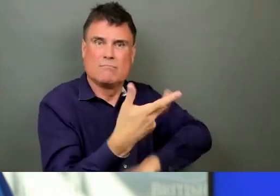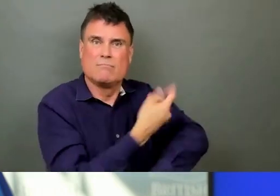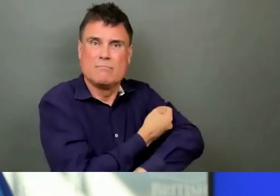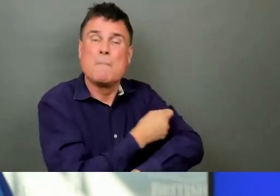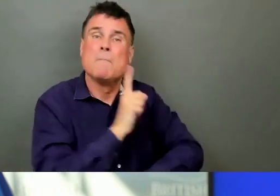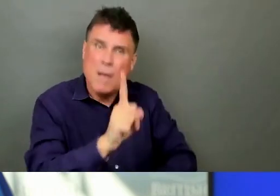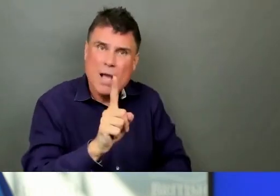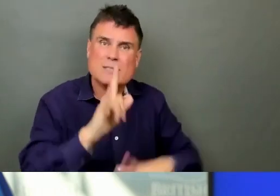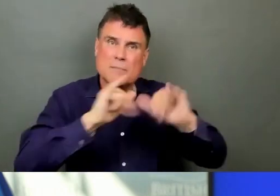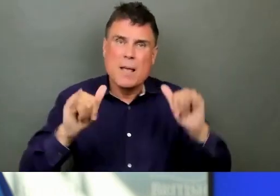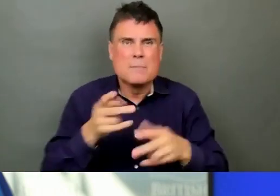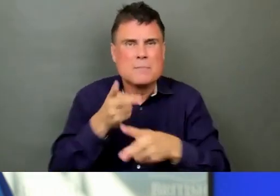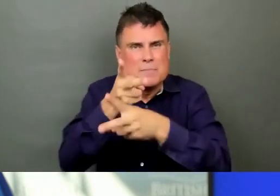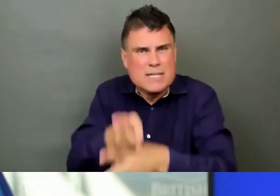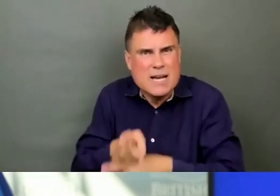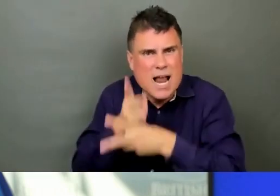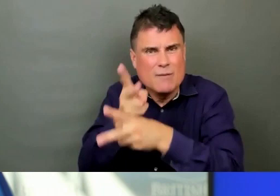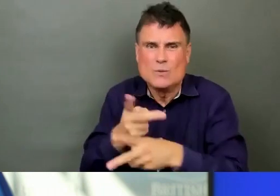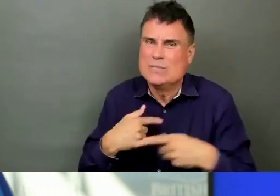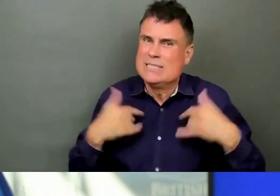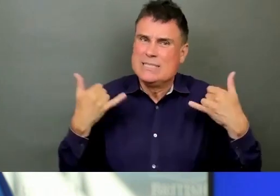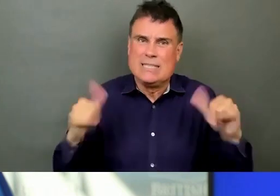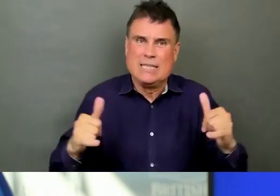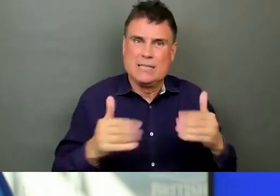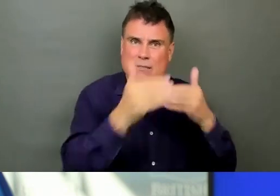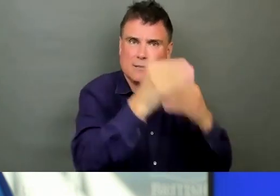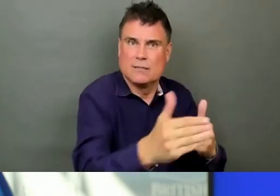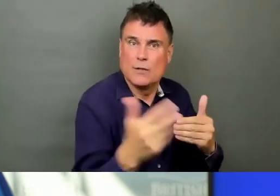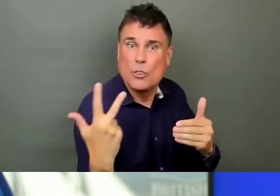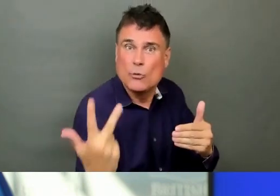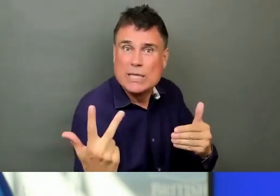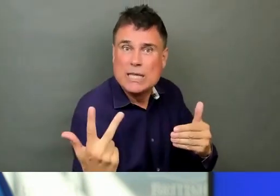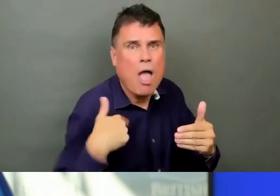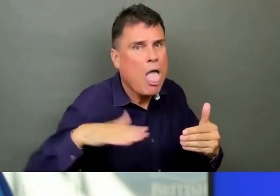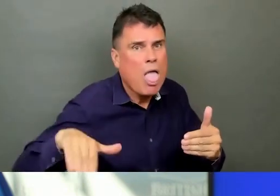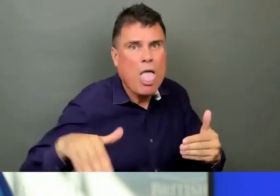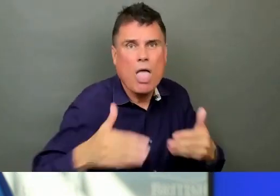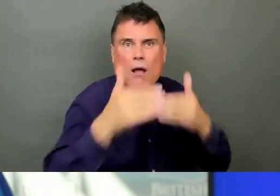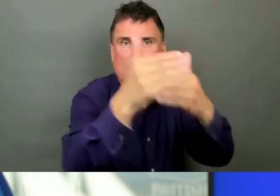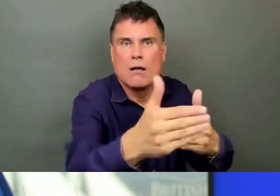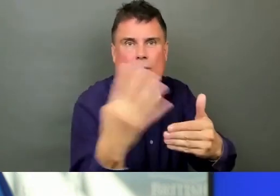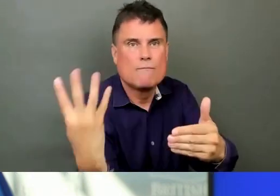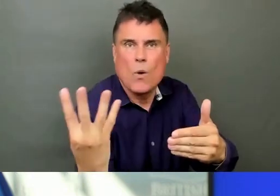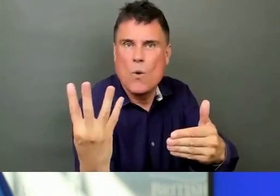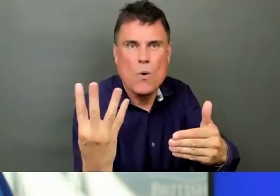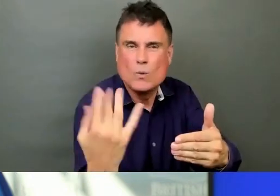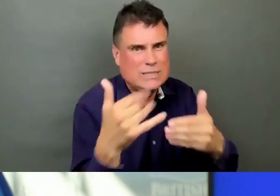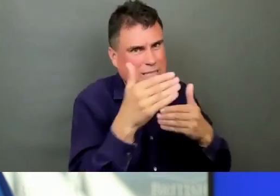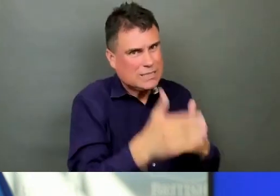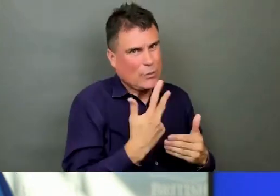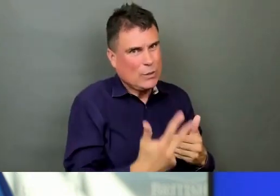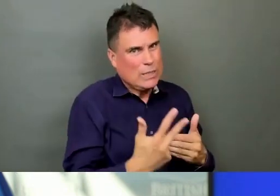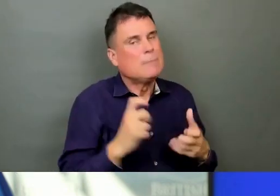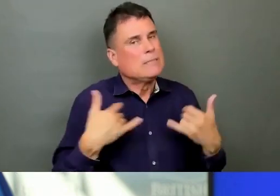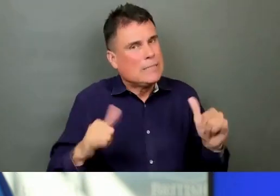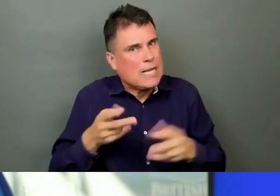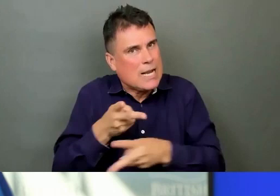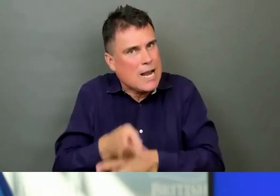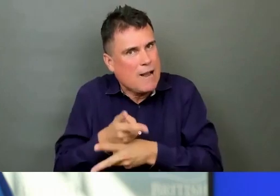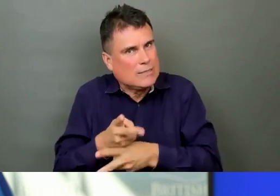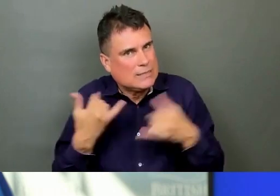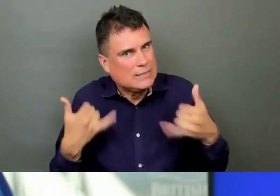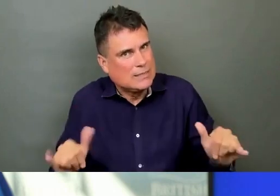And we are going to continue to support and help people who get sick with COVID-19 everywhere in BC. What we see,